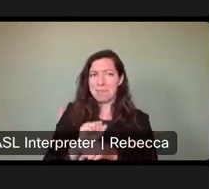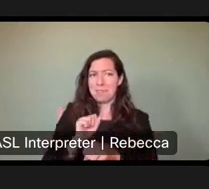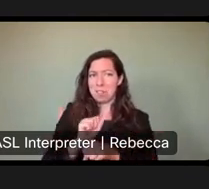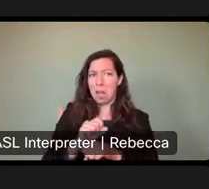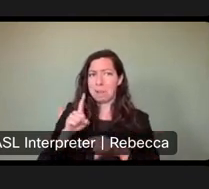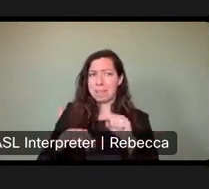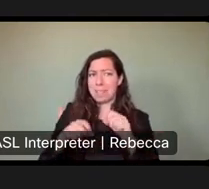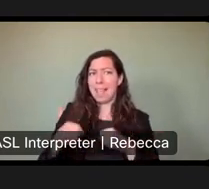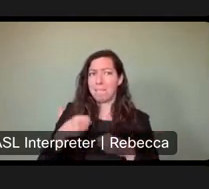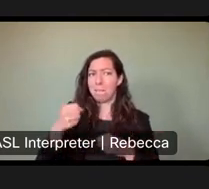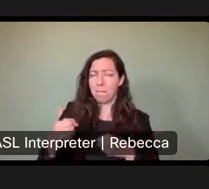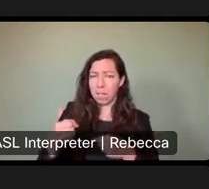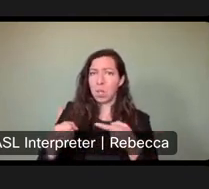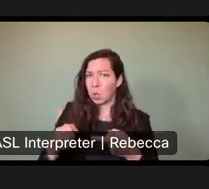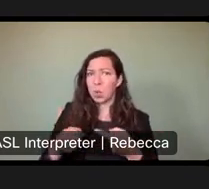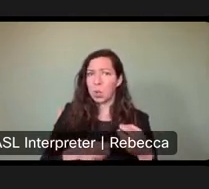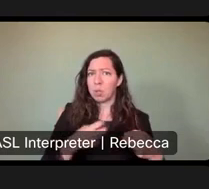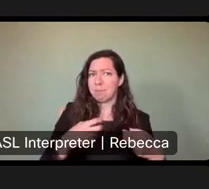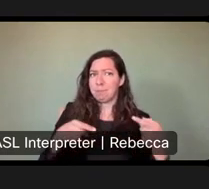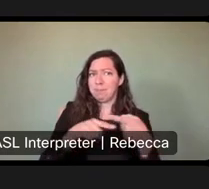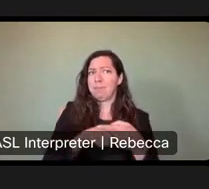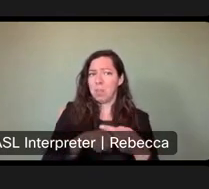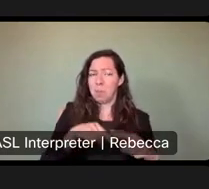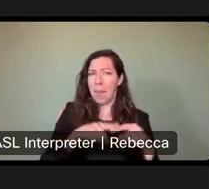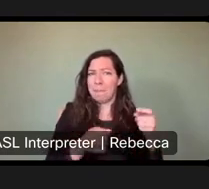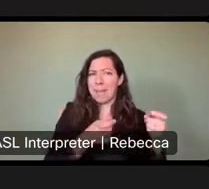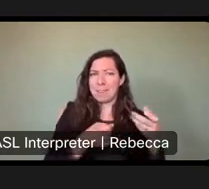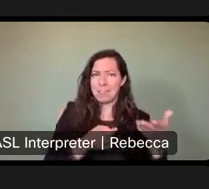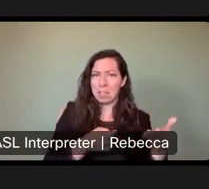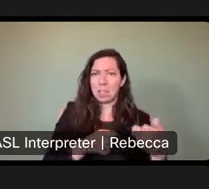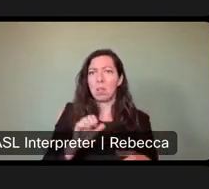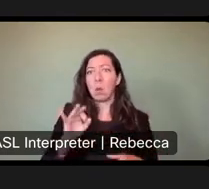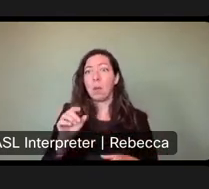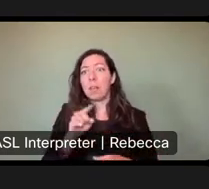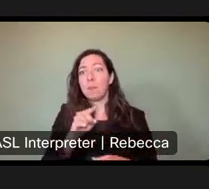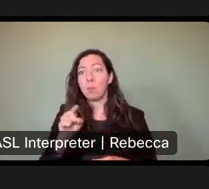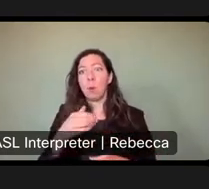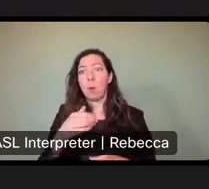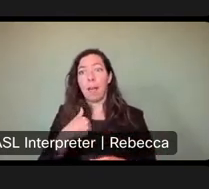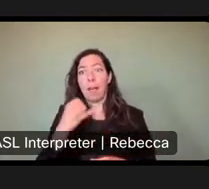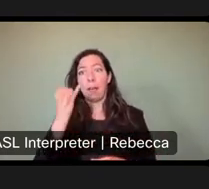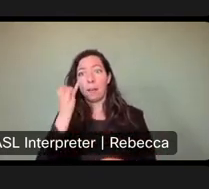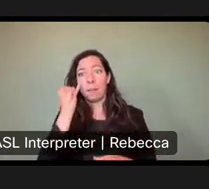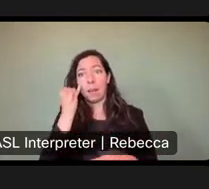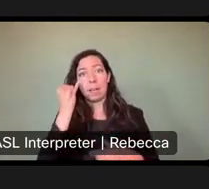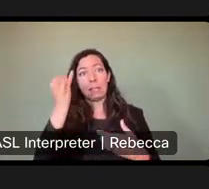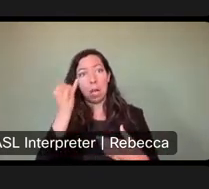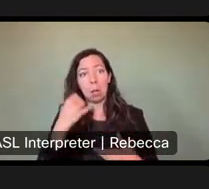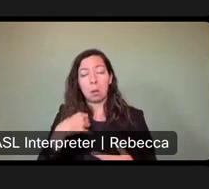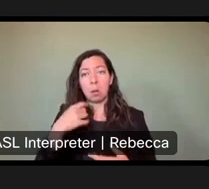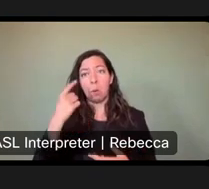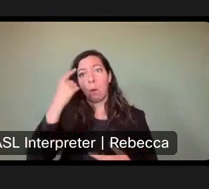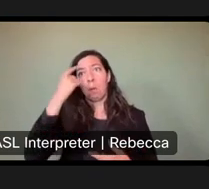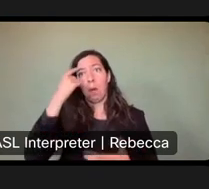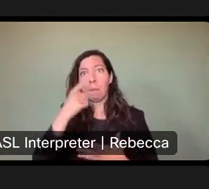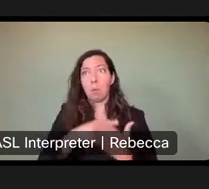And so, um, this is comp you on if you can, um, provide us some of your thoughts on what would